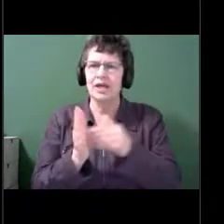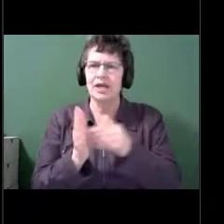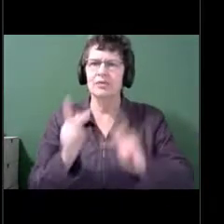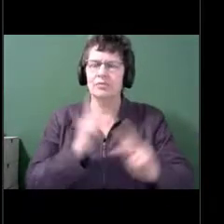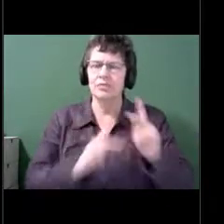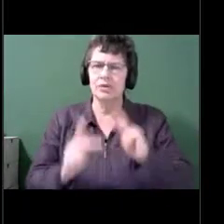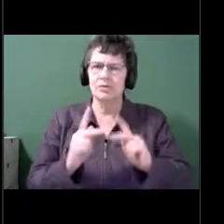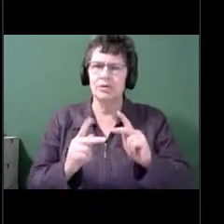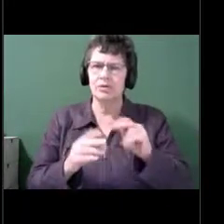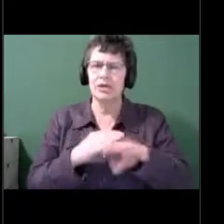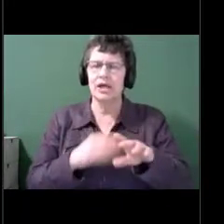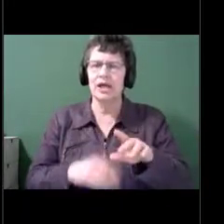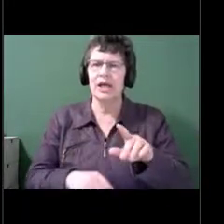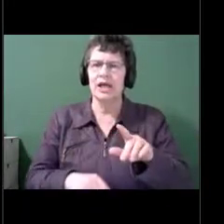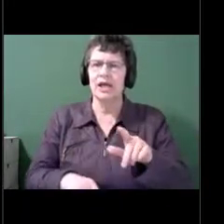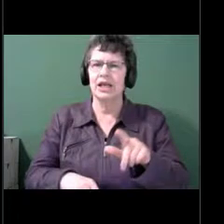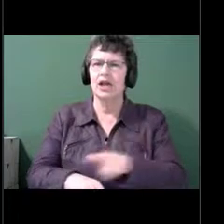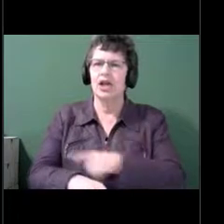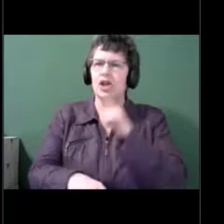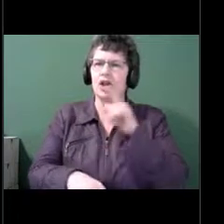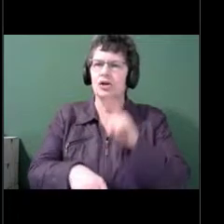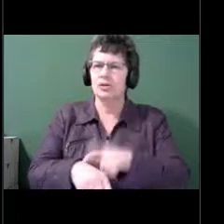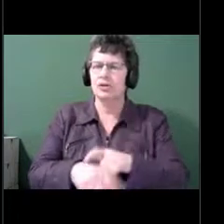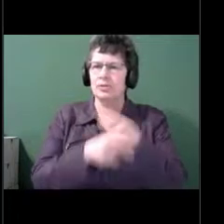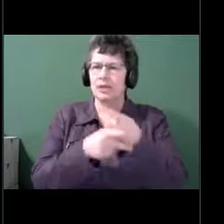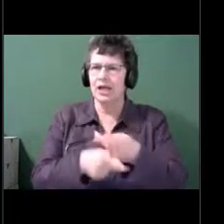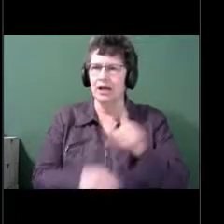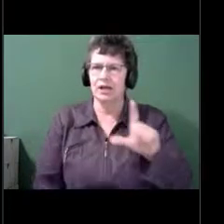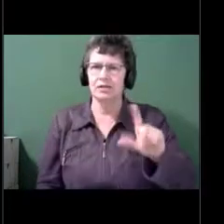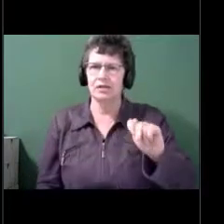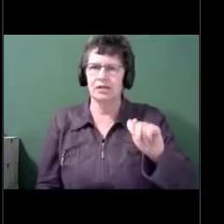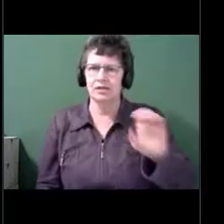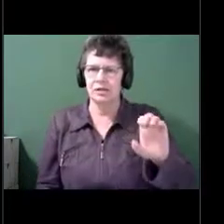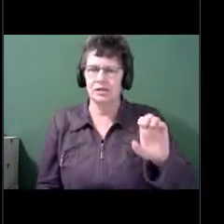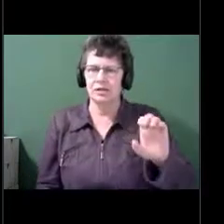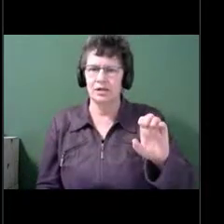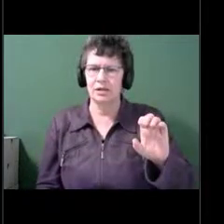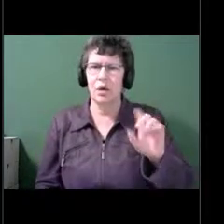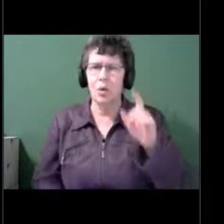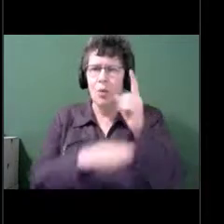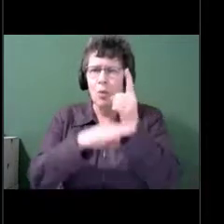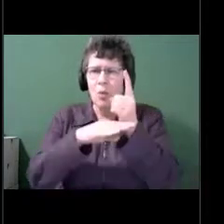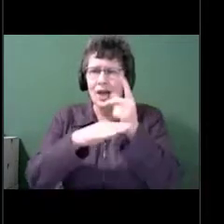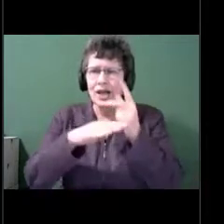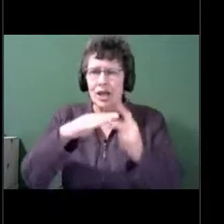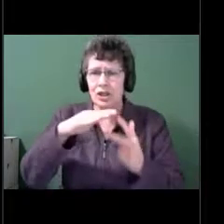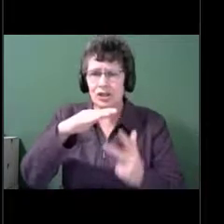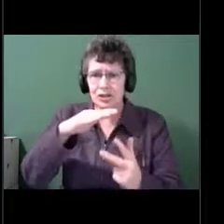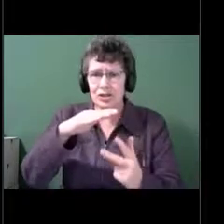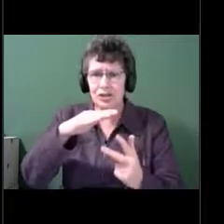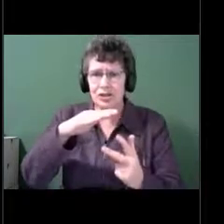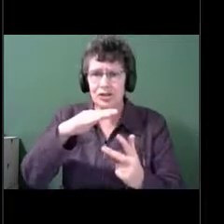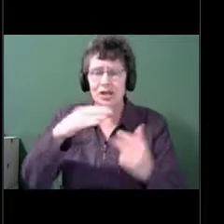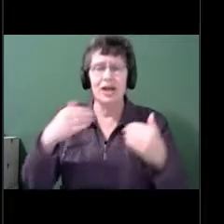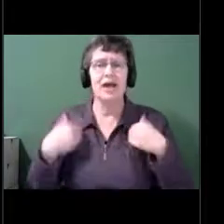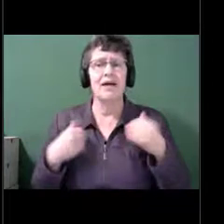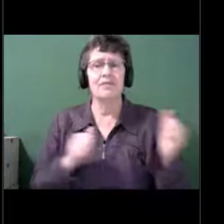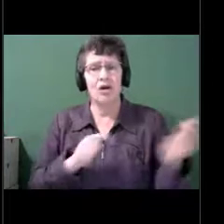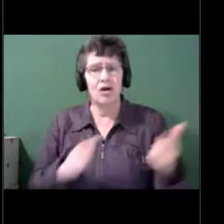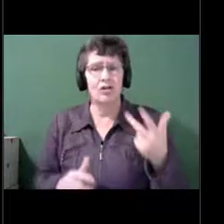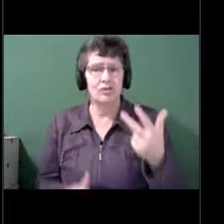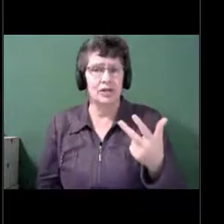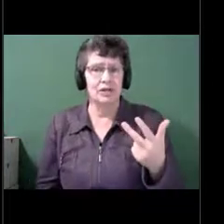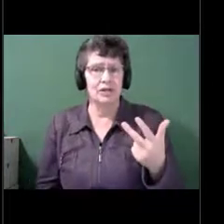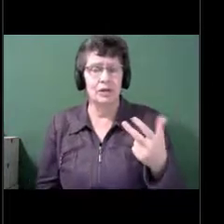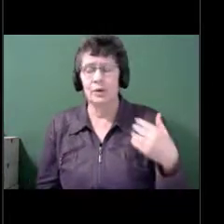out of three, so more of them had this triple whammy. And so I think you can see where, where we're going.